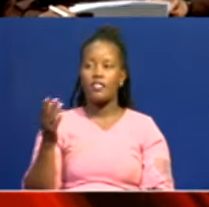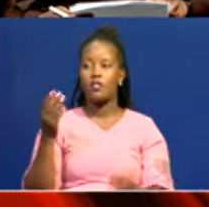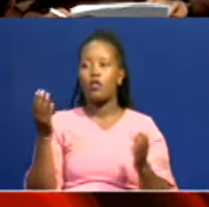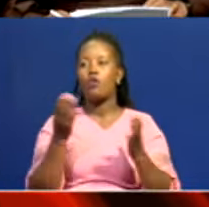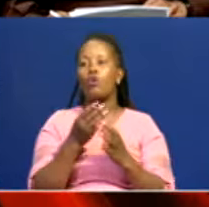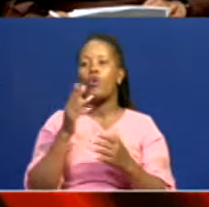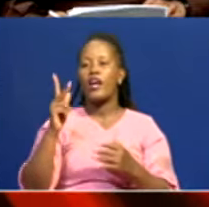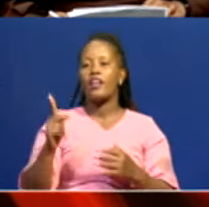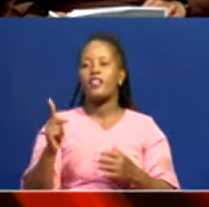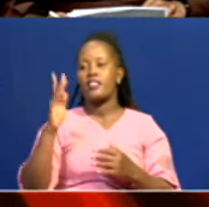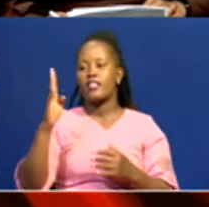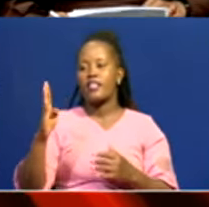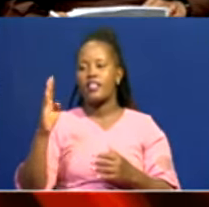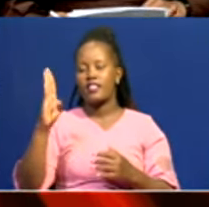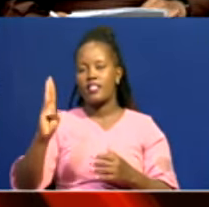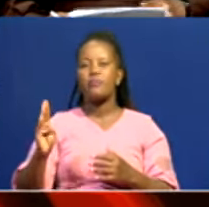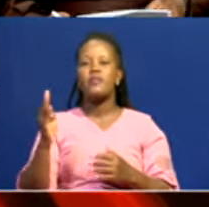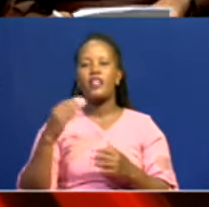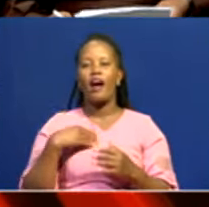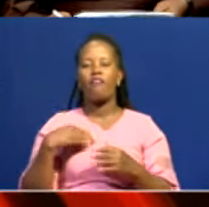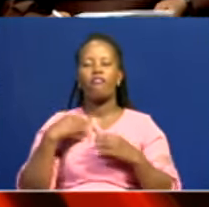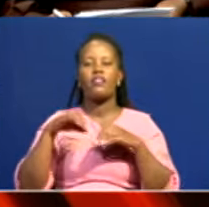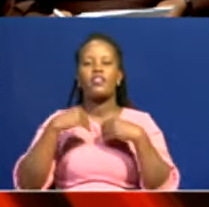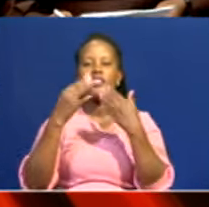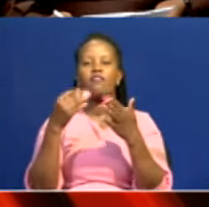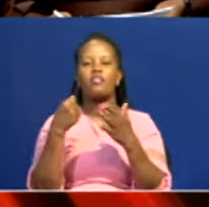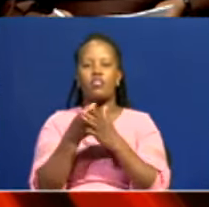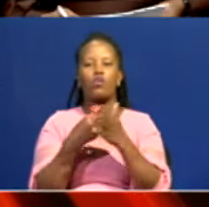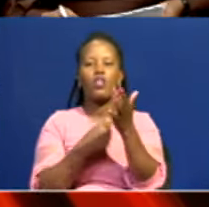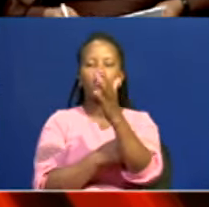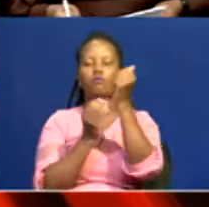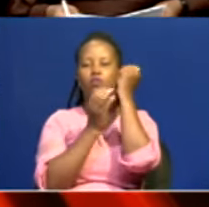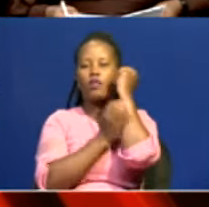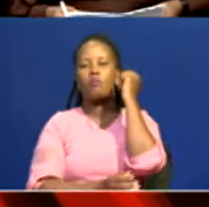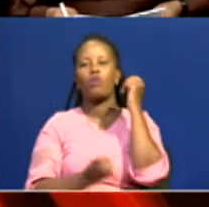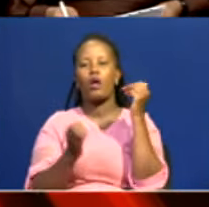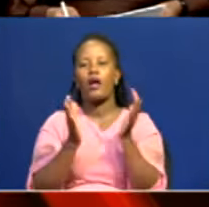Foundation is offering scholarship to the needy and bright students. Ezekiel KCB of States and for and for Education